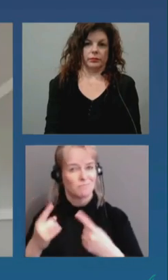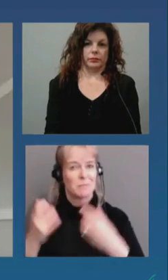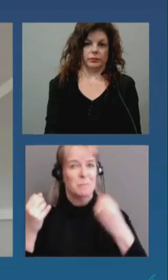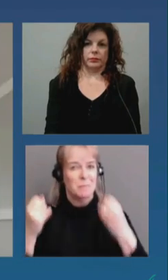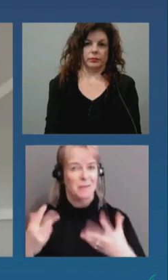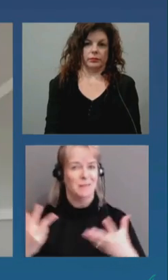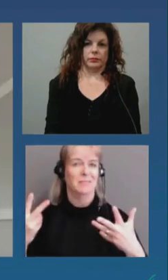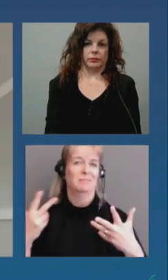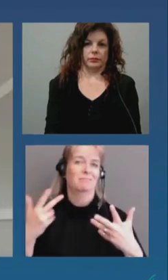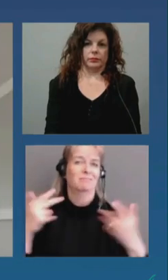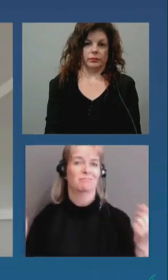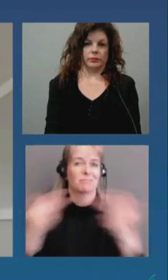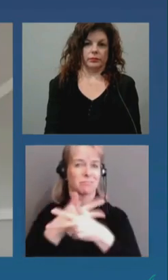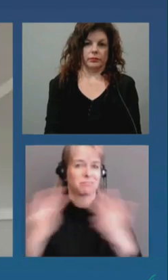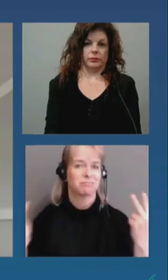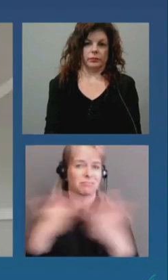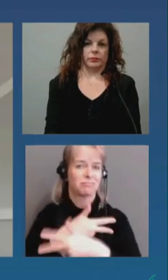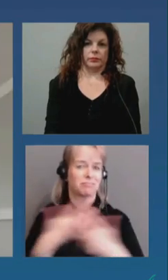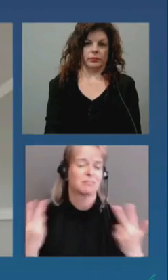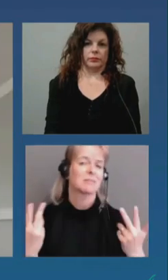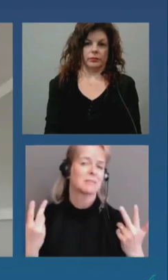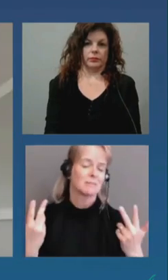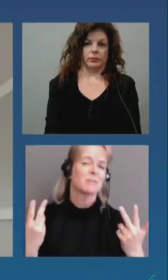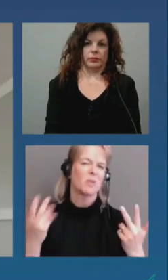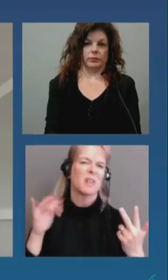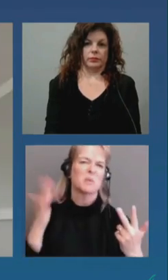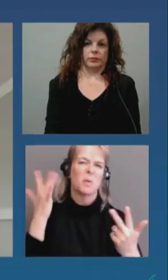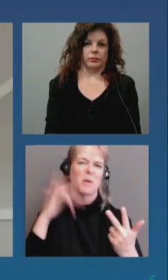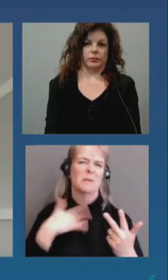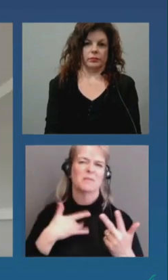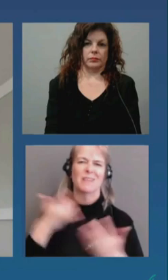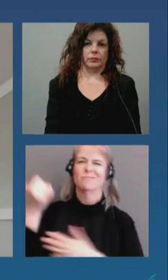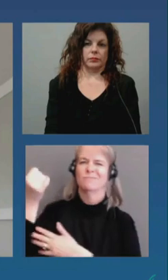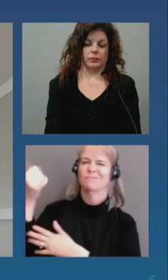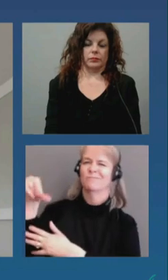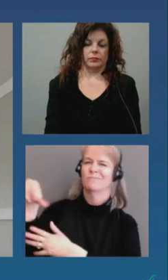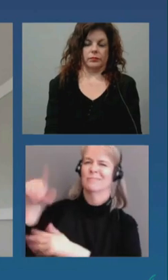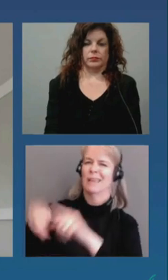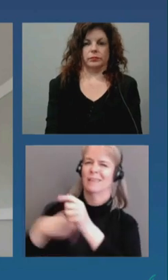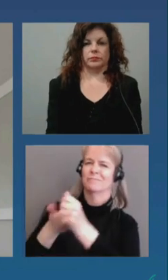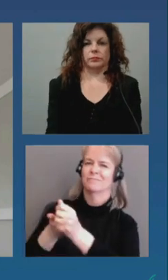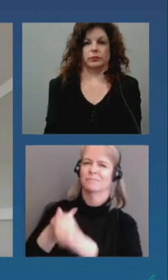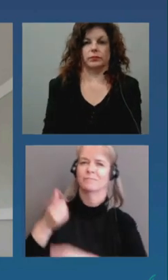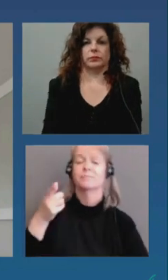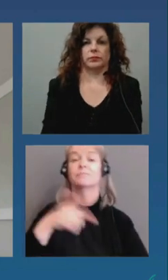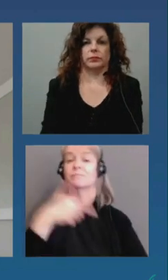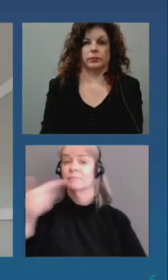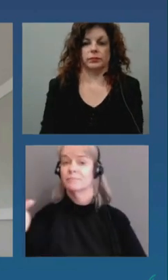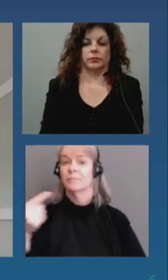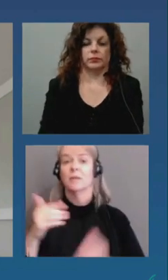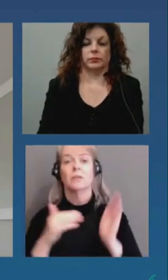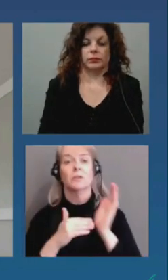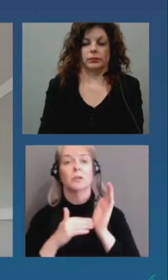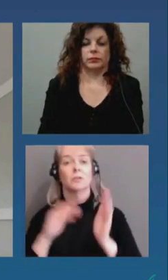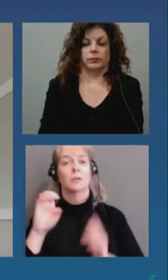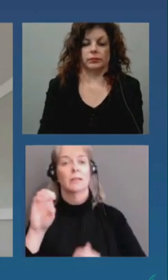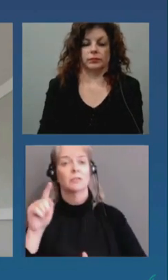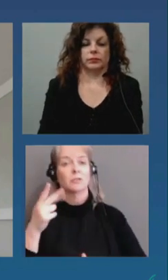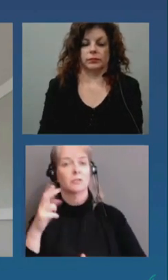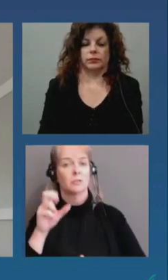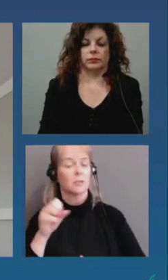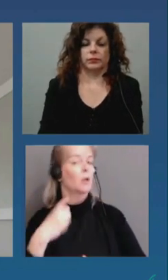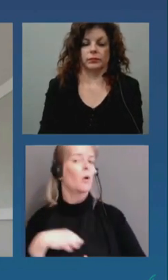yes so we are not ignoring any provincial regulations or suggesting that any provincial regulations